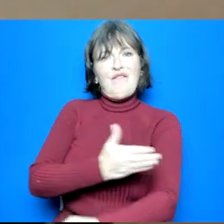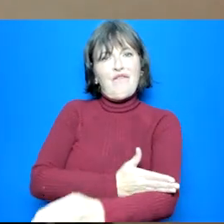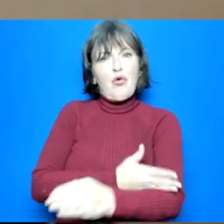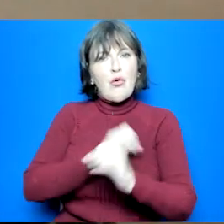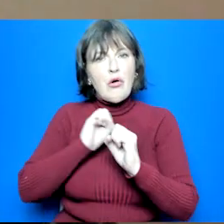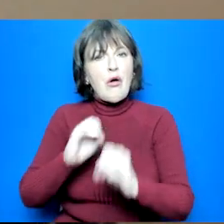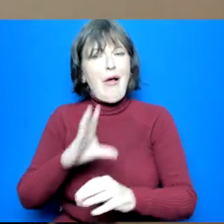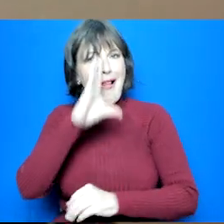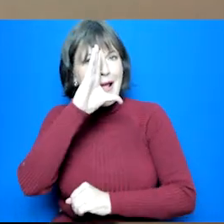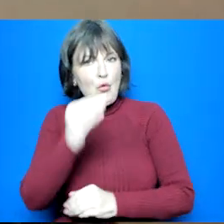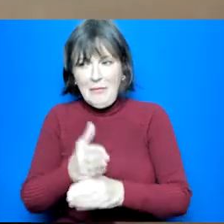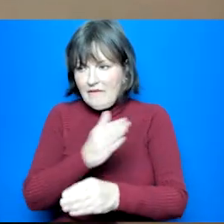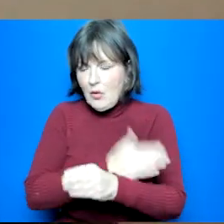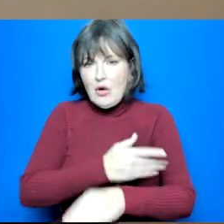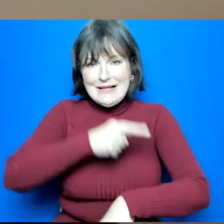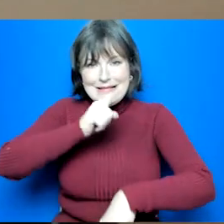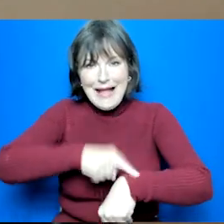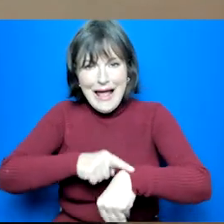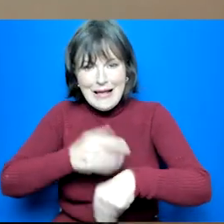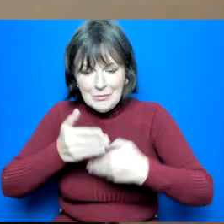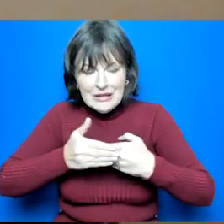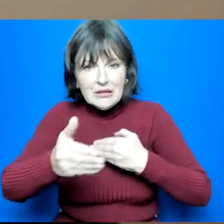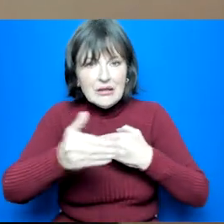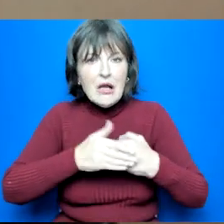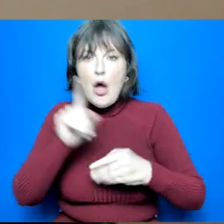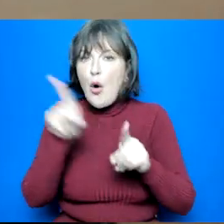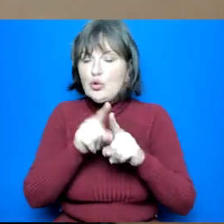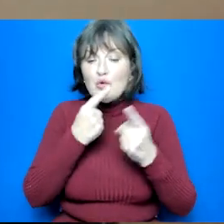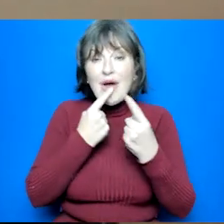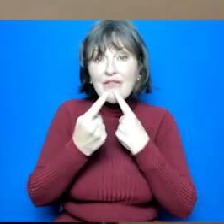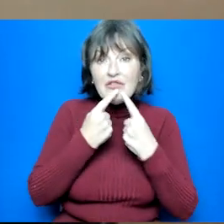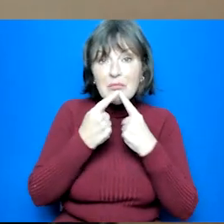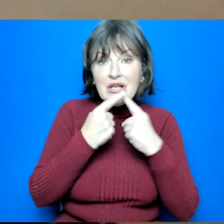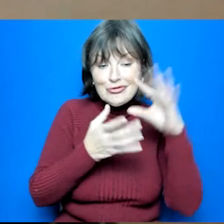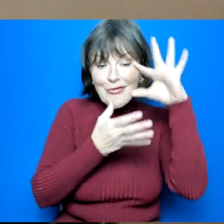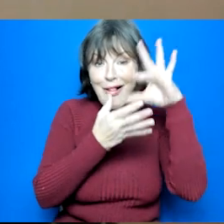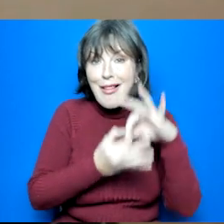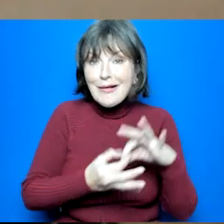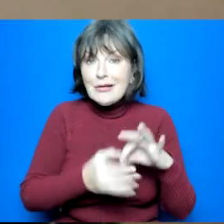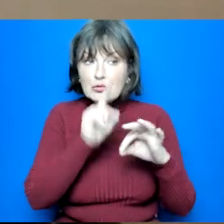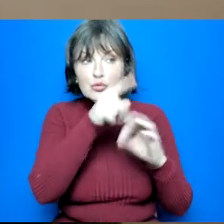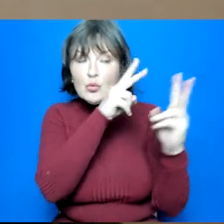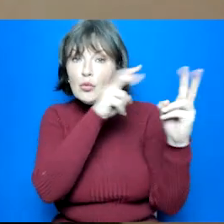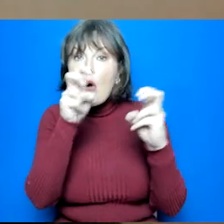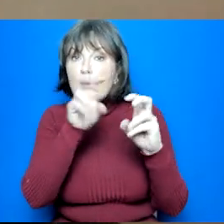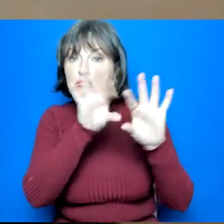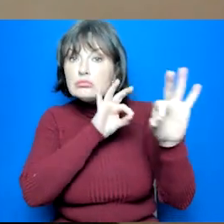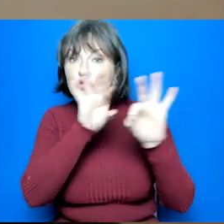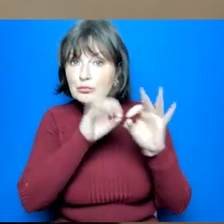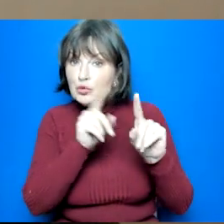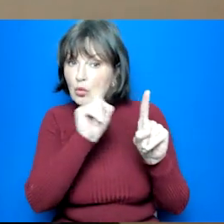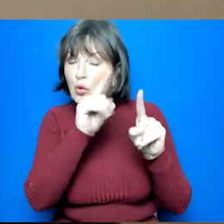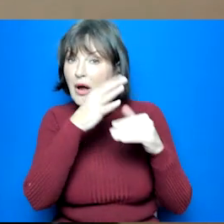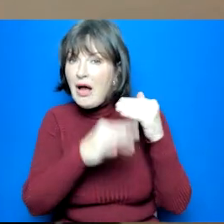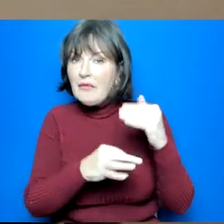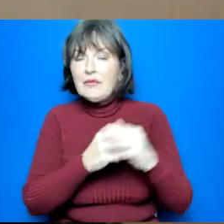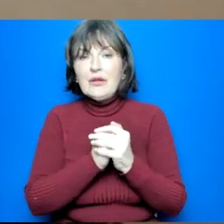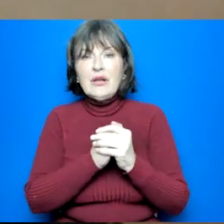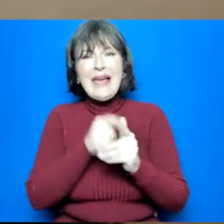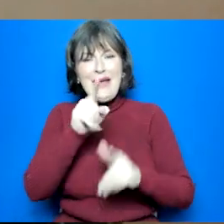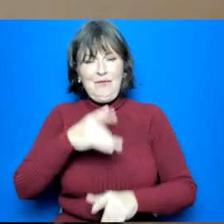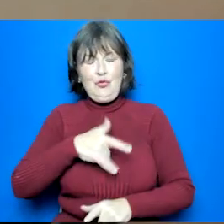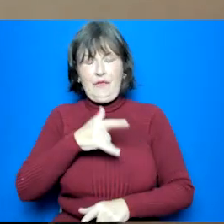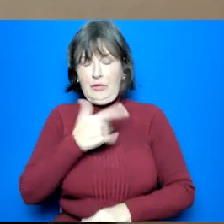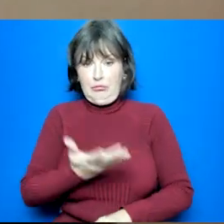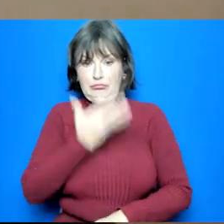structure of it, the timings and the information about the course options that pupils have as well. If you feel that you shouldn't